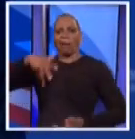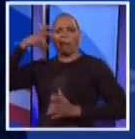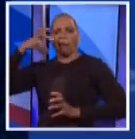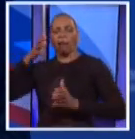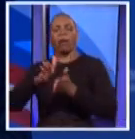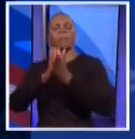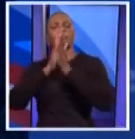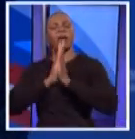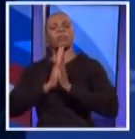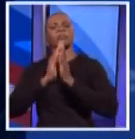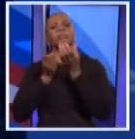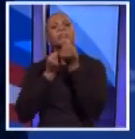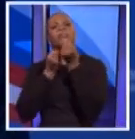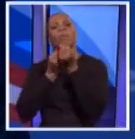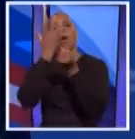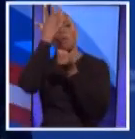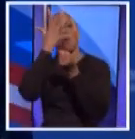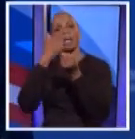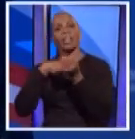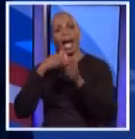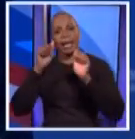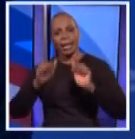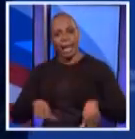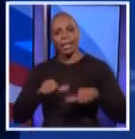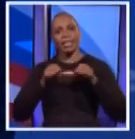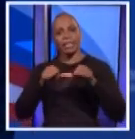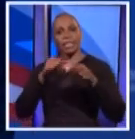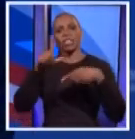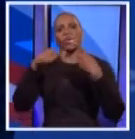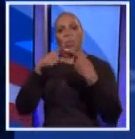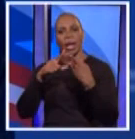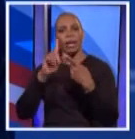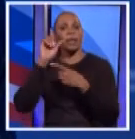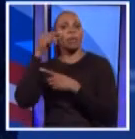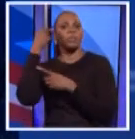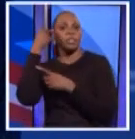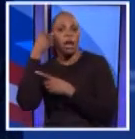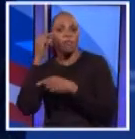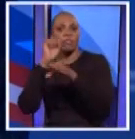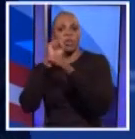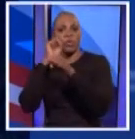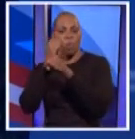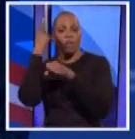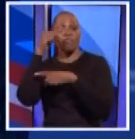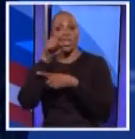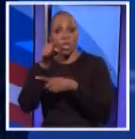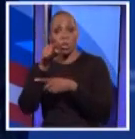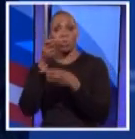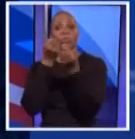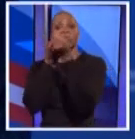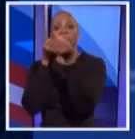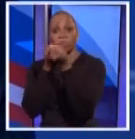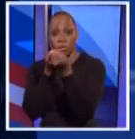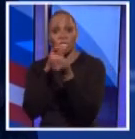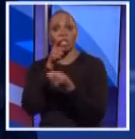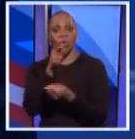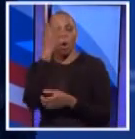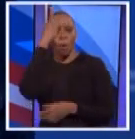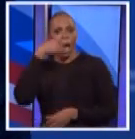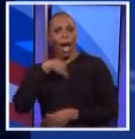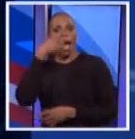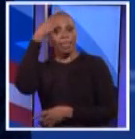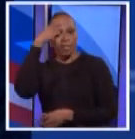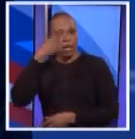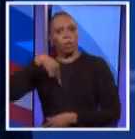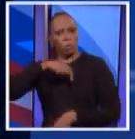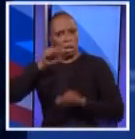support so I can continue to do what I did as attorney general, what I did as governor, to work for you, to fight for you, because I think we can